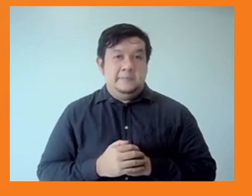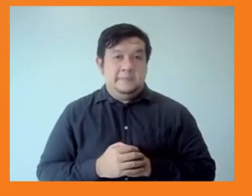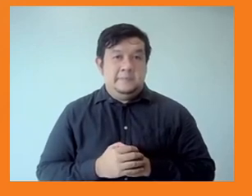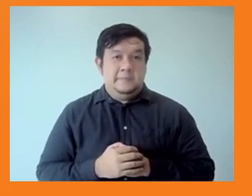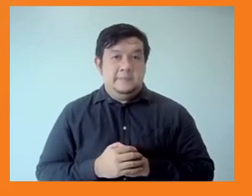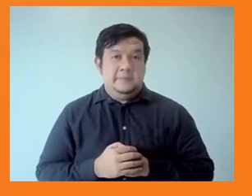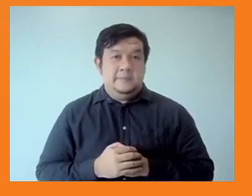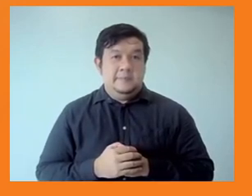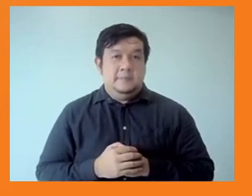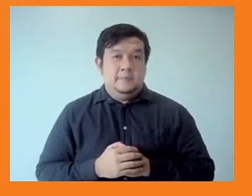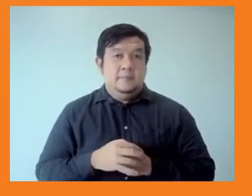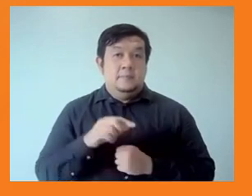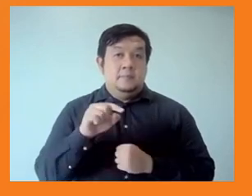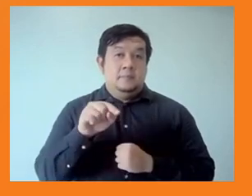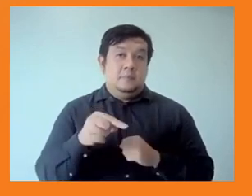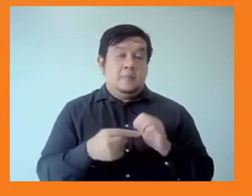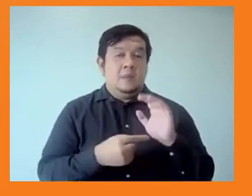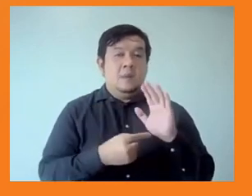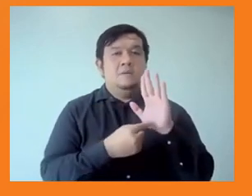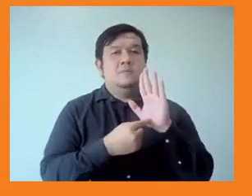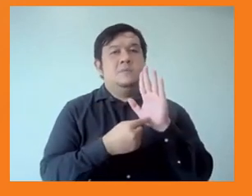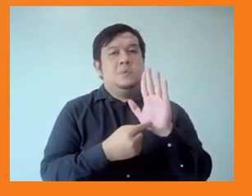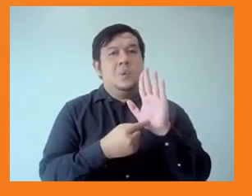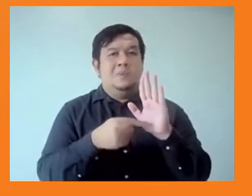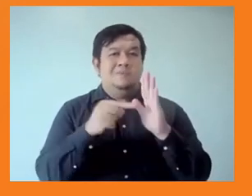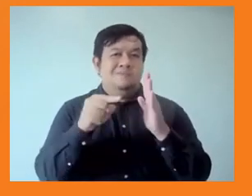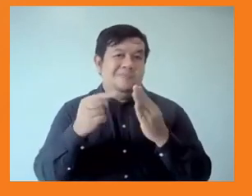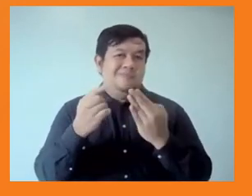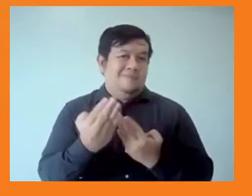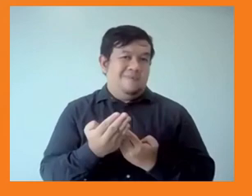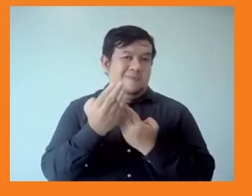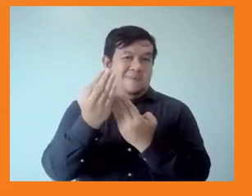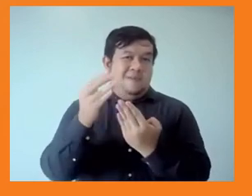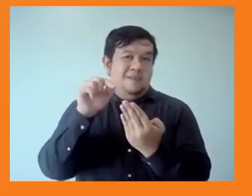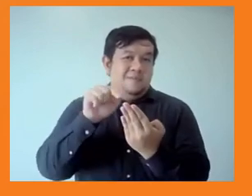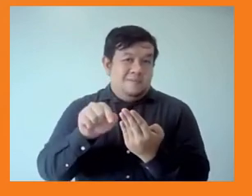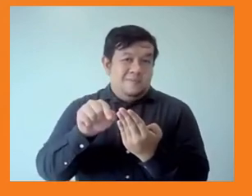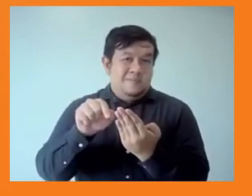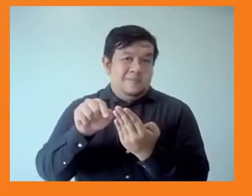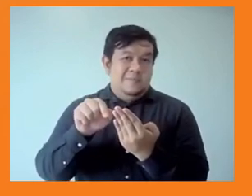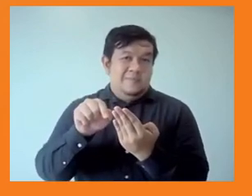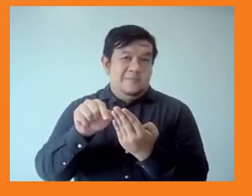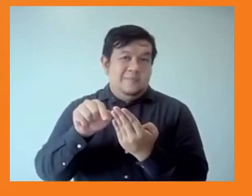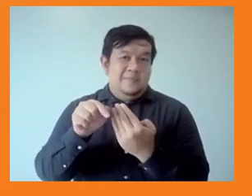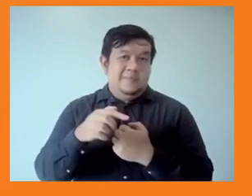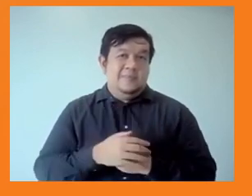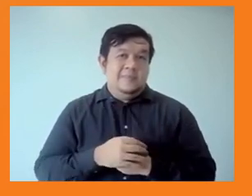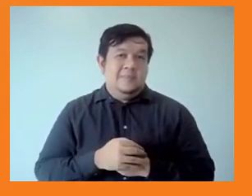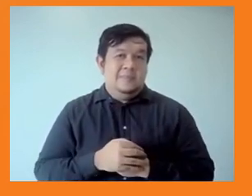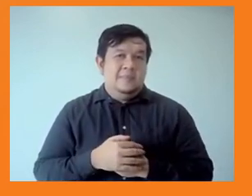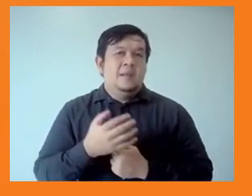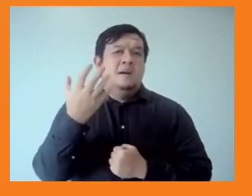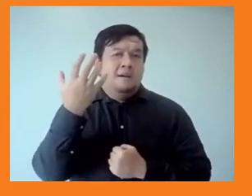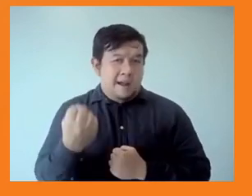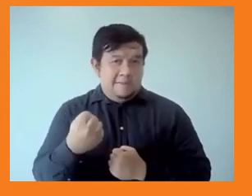recommendations which this analysis generates and begin to show you the types of policy recommendations that